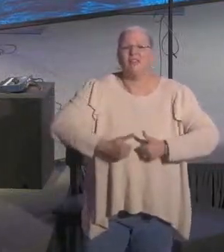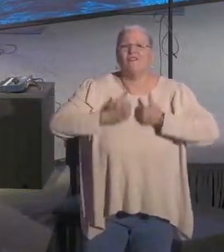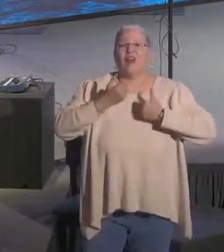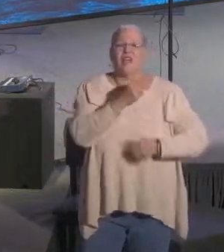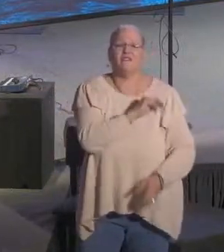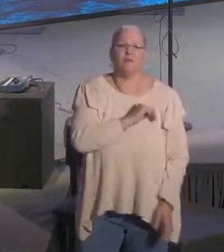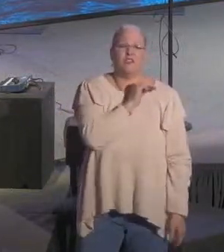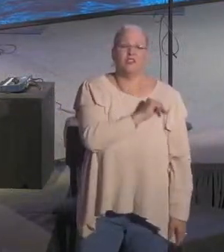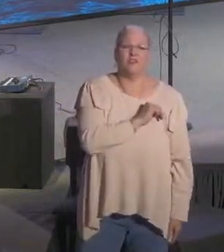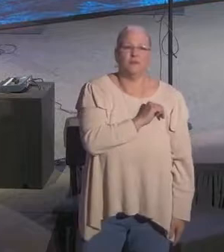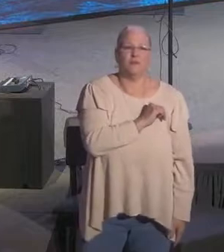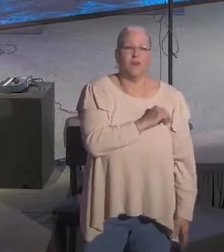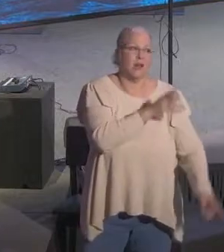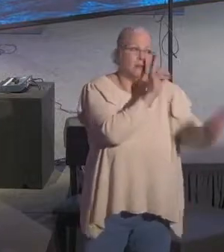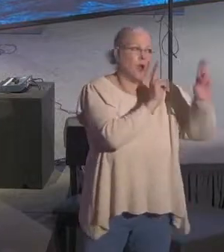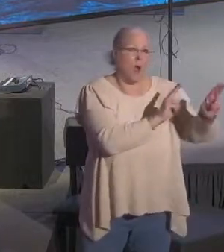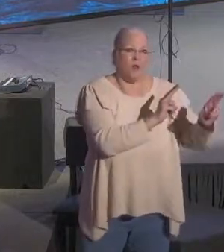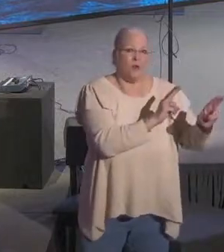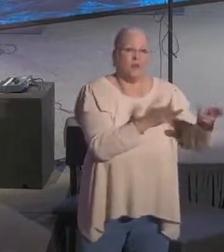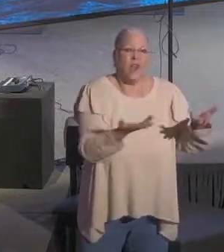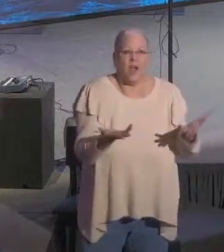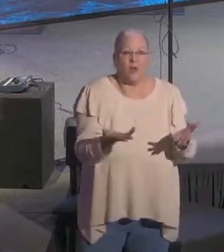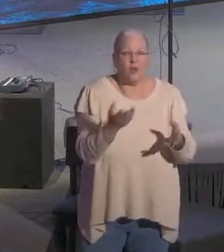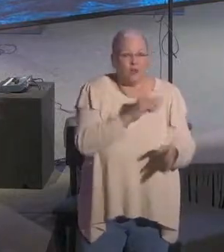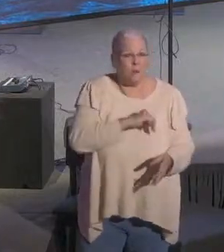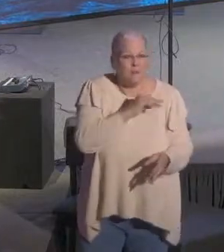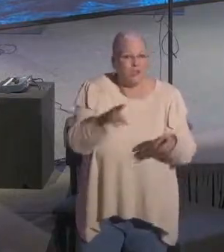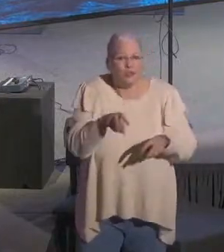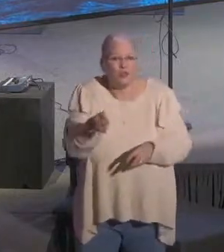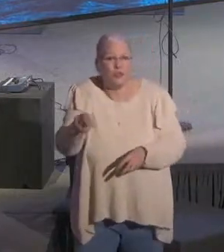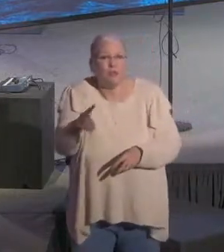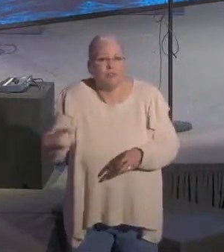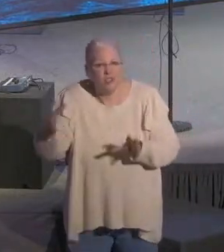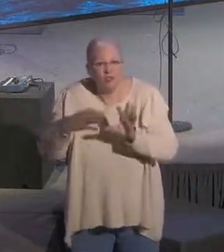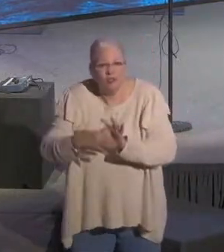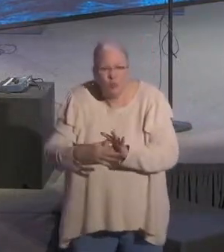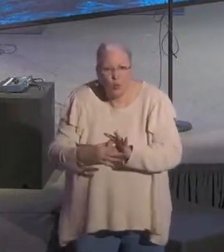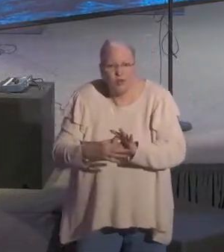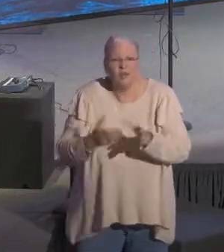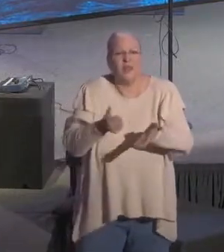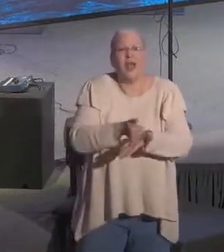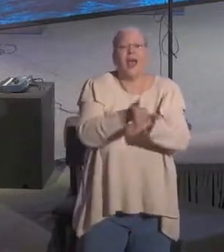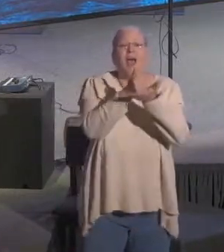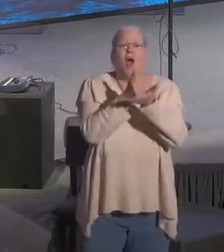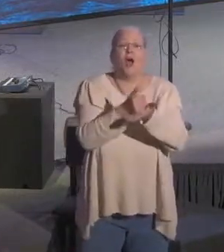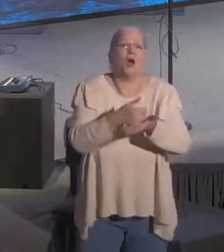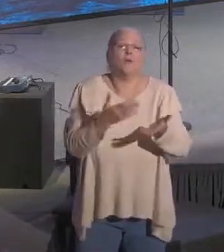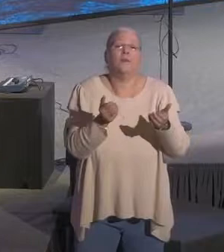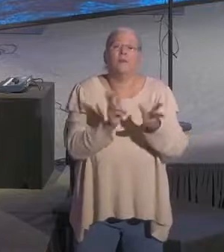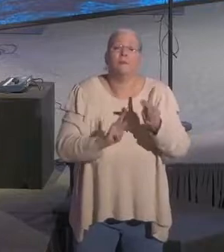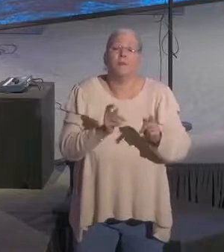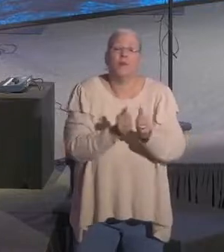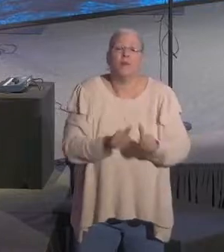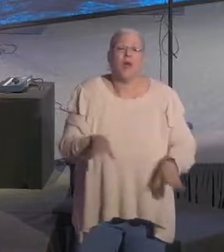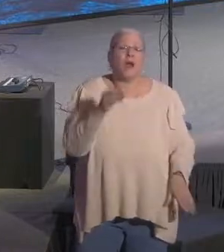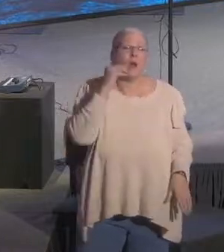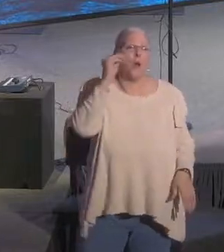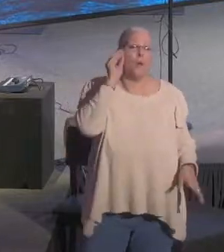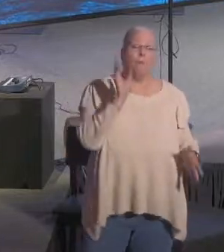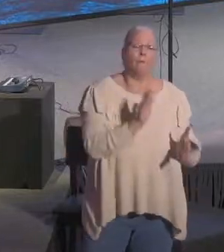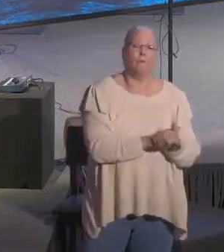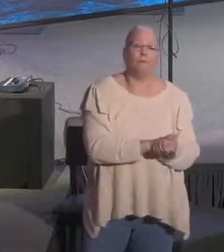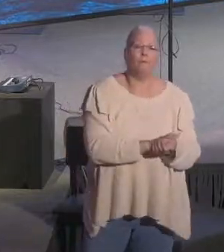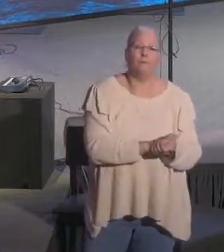And I am really just so honored to say that we sent two mission trips to the Light of Life mission this year. That's their lifeline for the homeless.